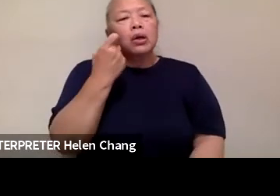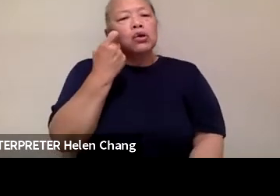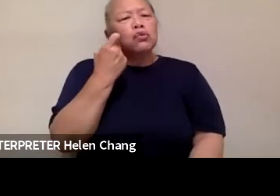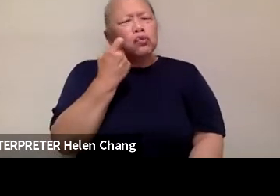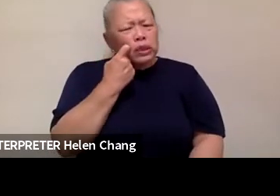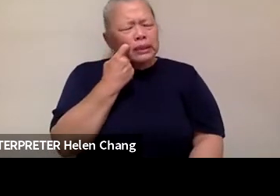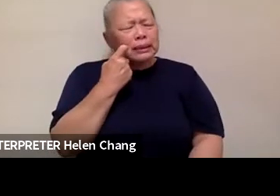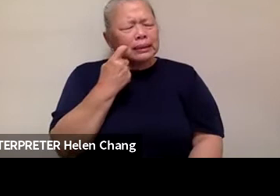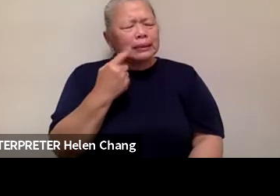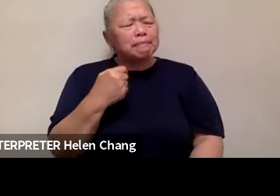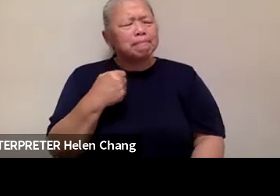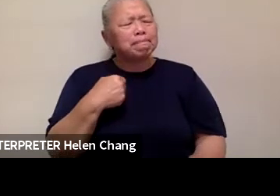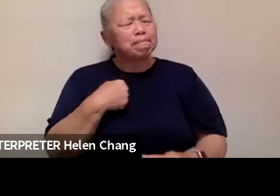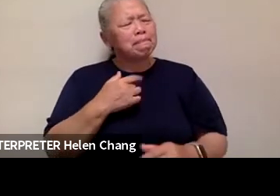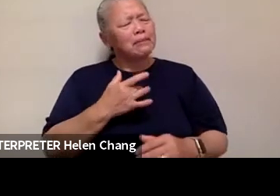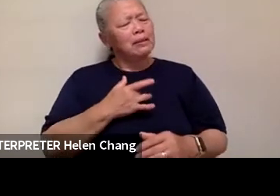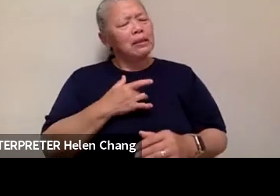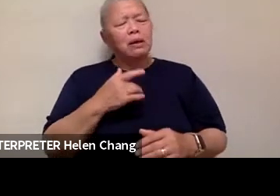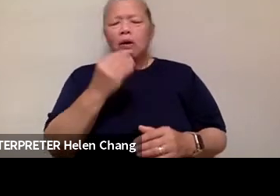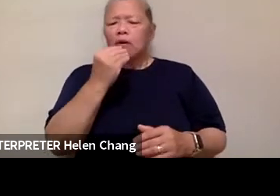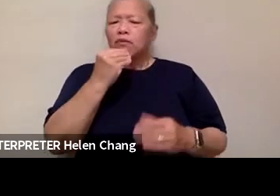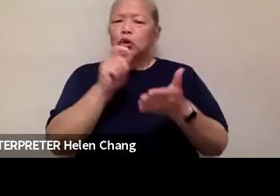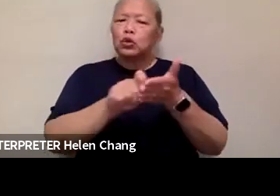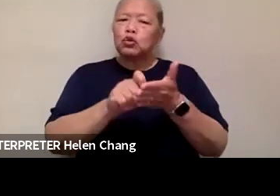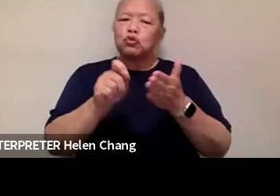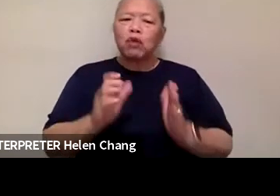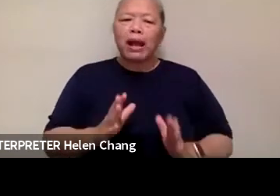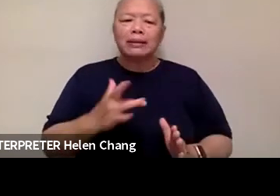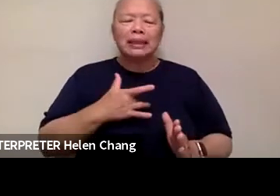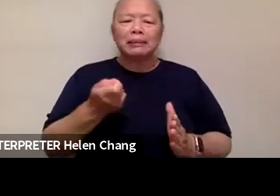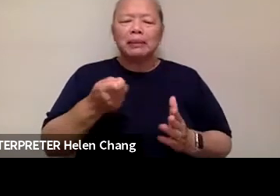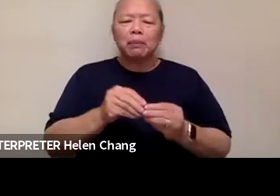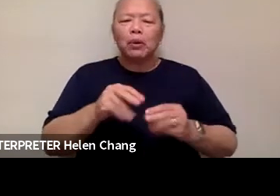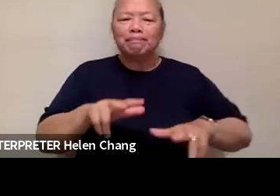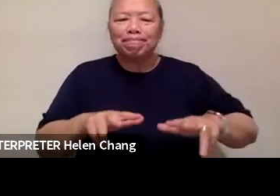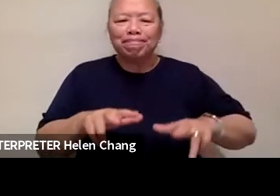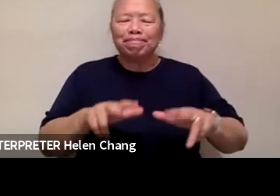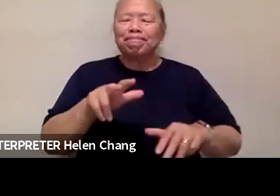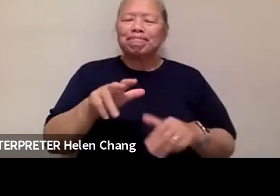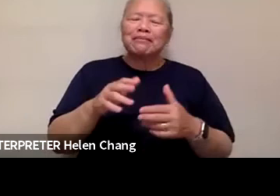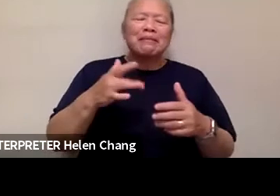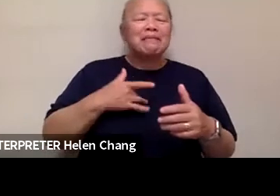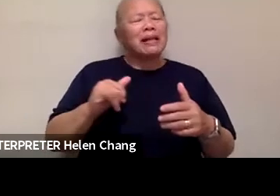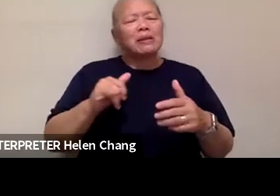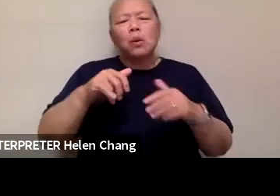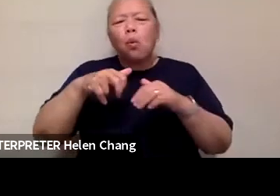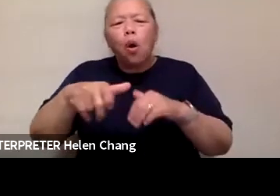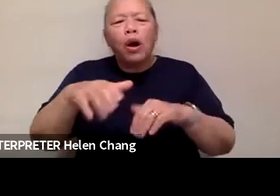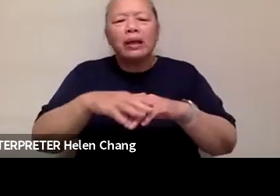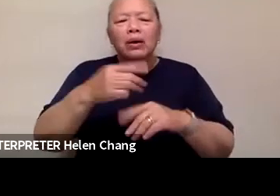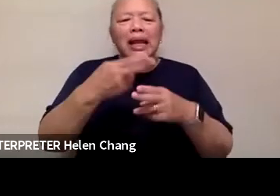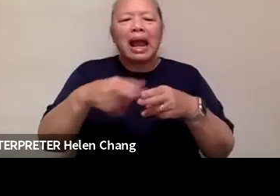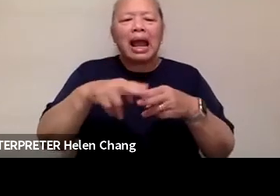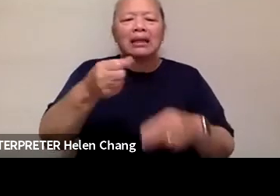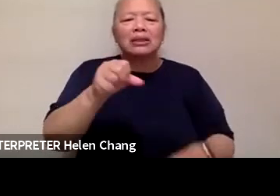I noticed that food writers are a little bit more on eggshells than they've been, and as I was reading one of the pieces, one of the